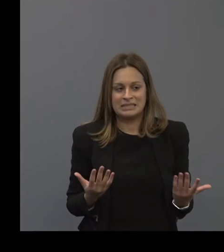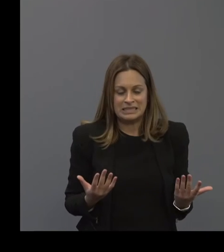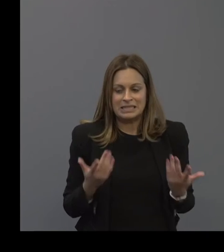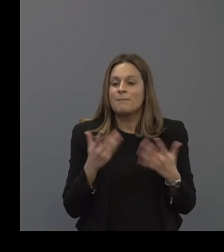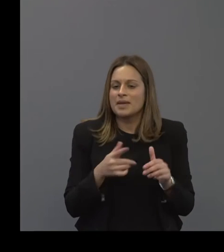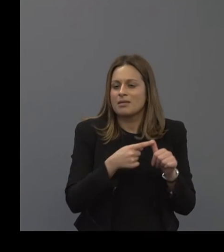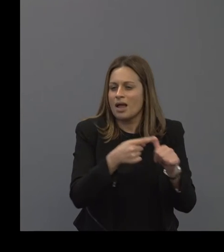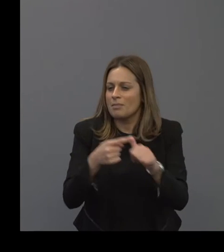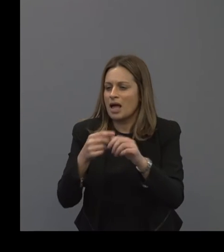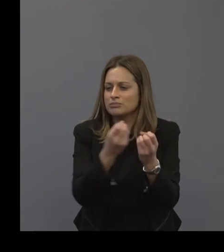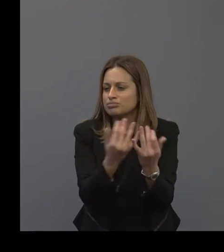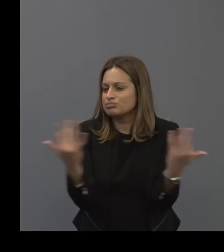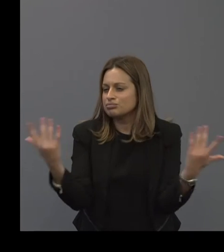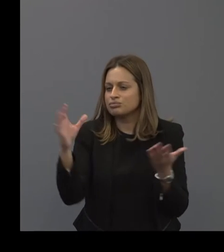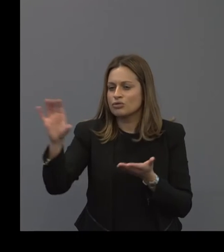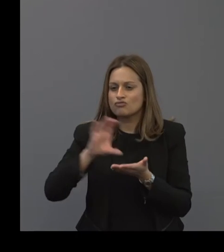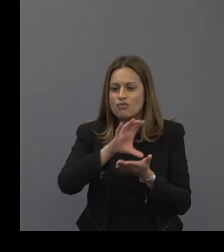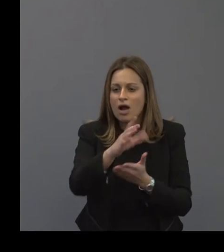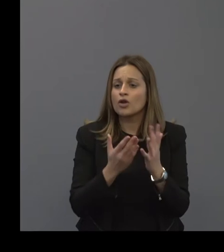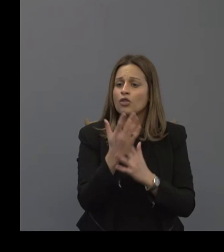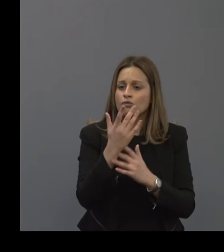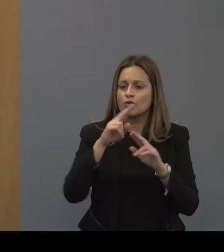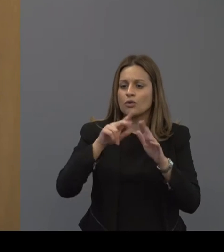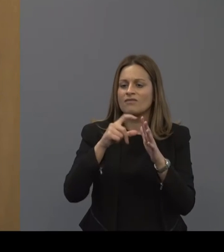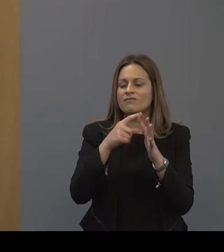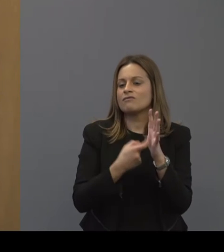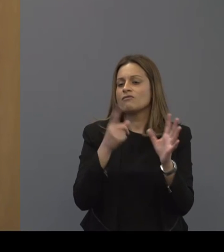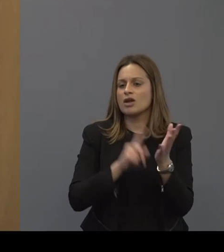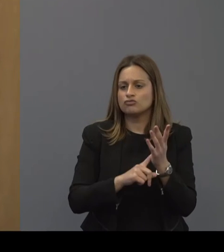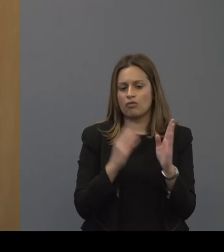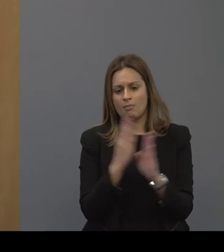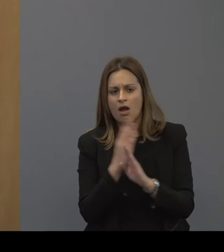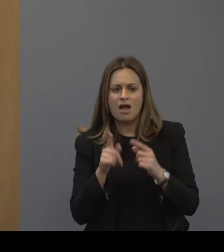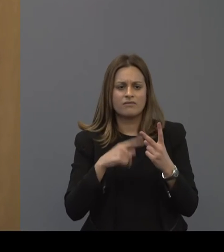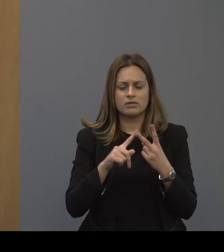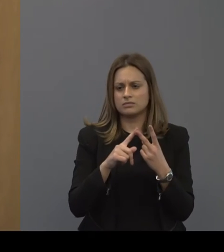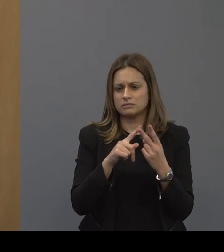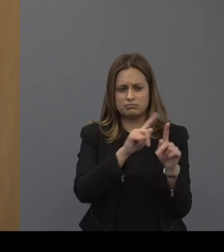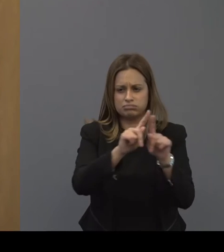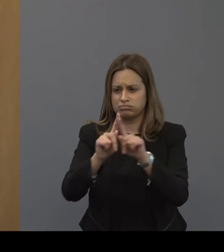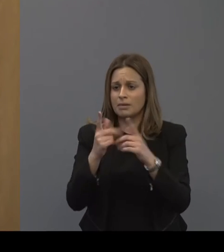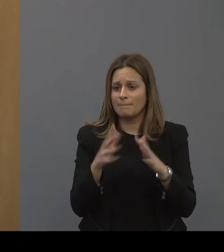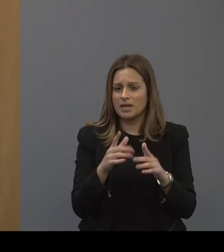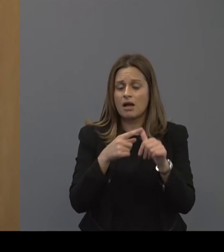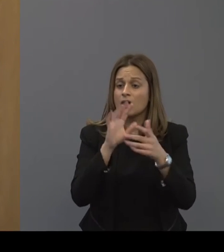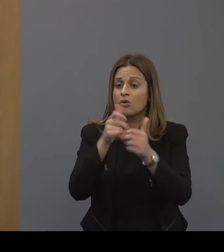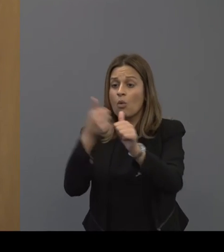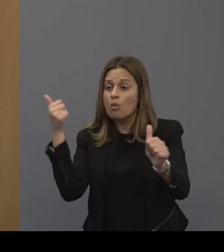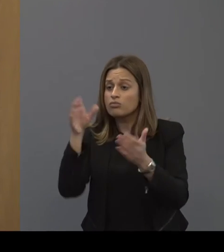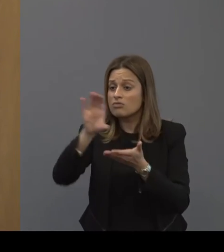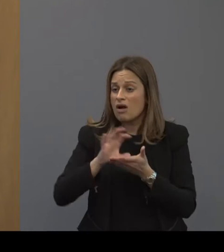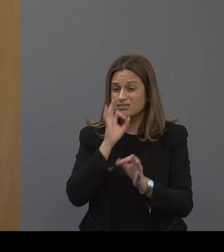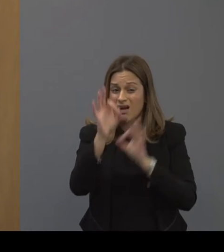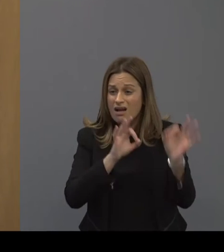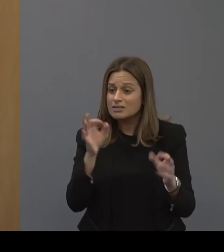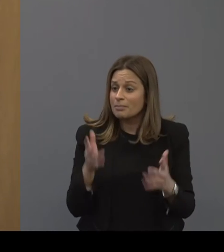We've applied for many many grants through our federal granting agency, private foundation grants, corporate grants.